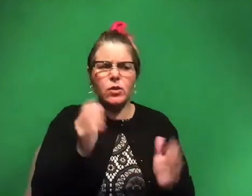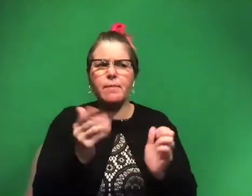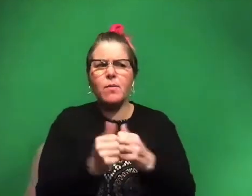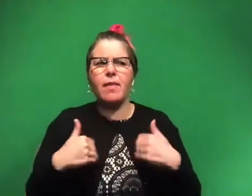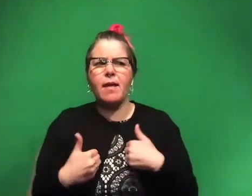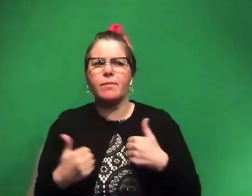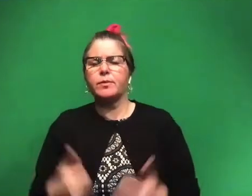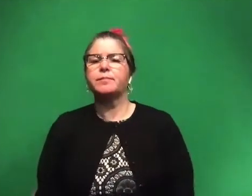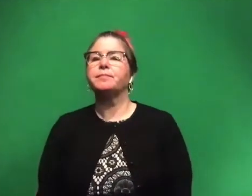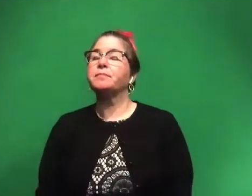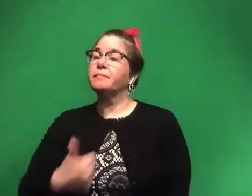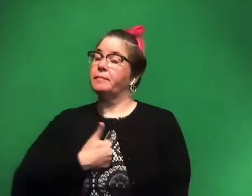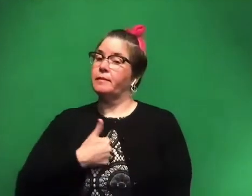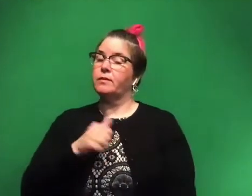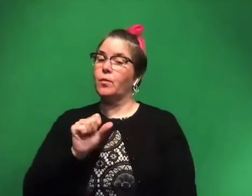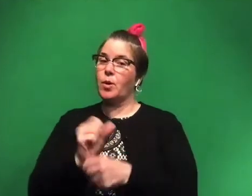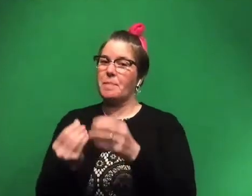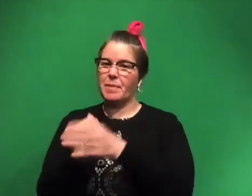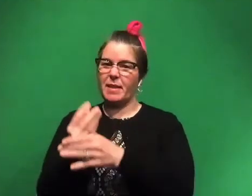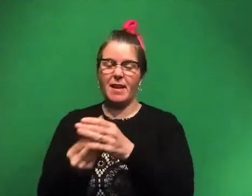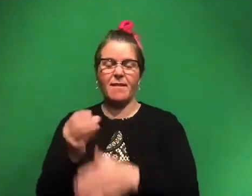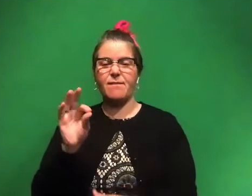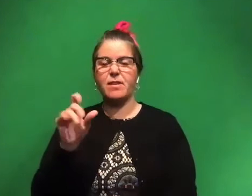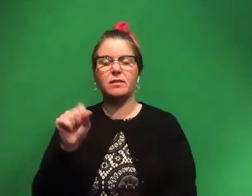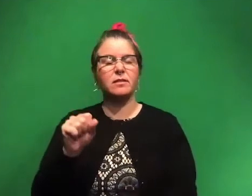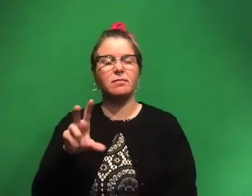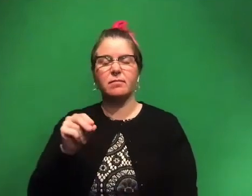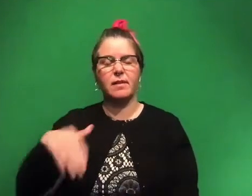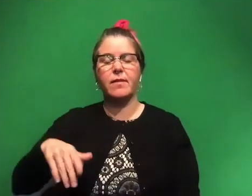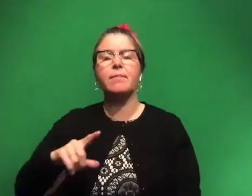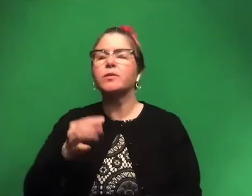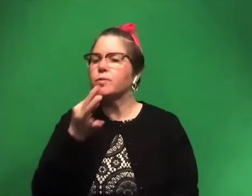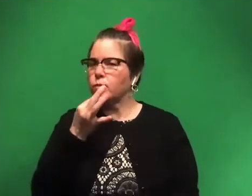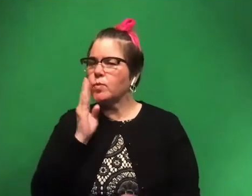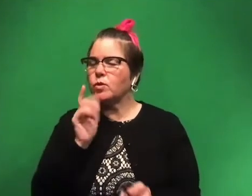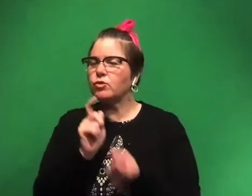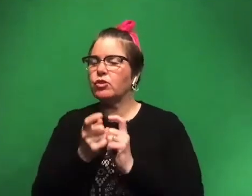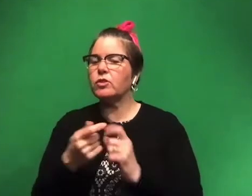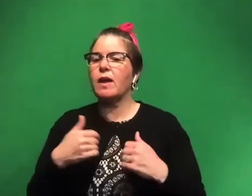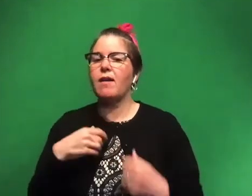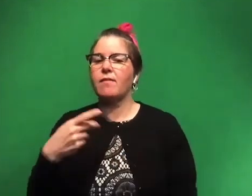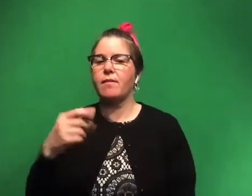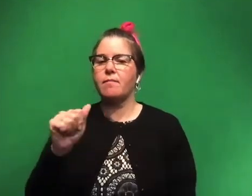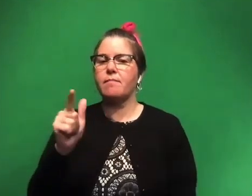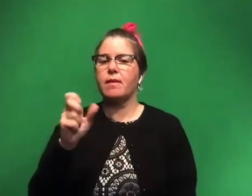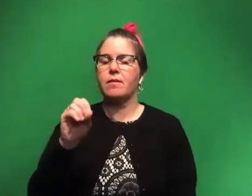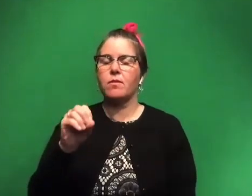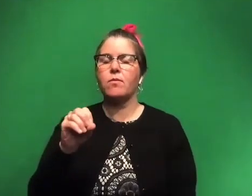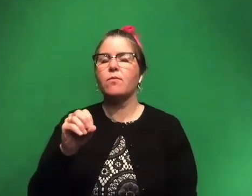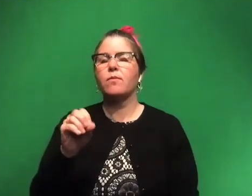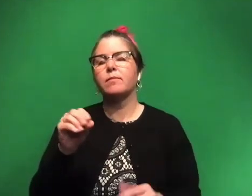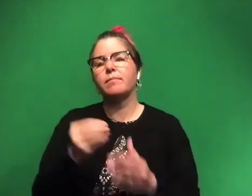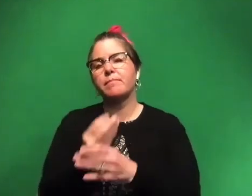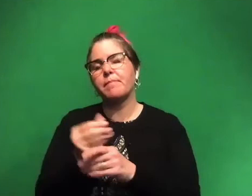I have never personally worked on plant fossils, but that is soon to change. We did, we do have a paleo botanist at the Perot Museum